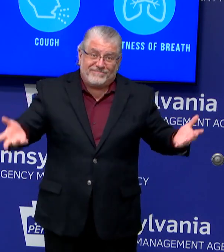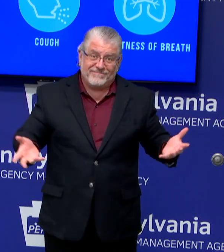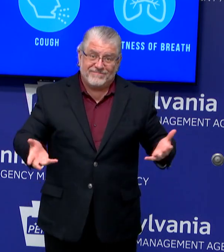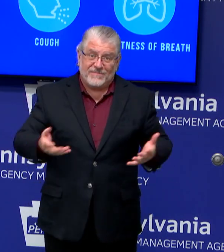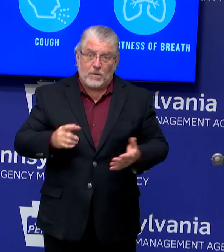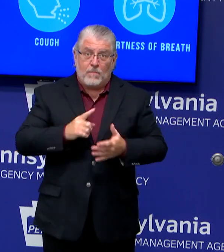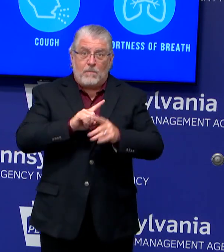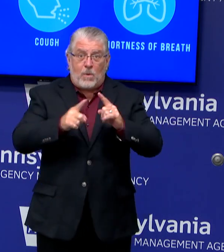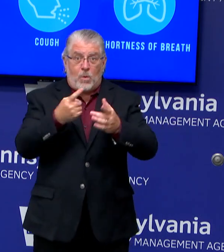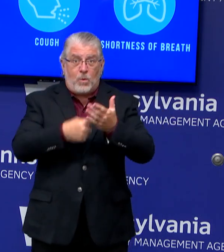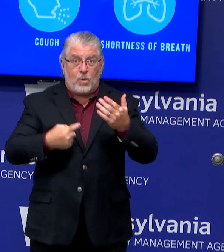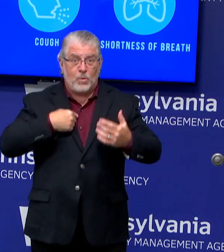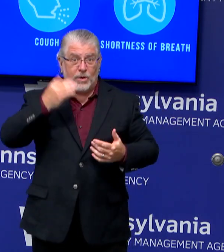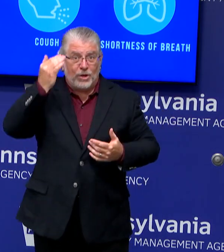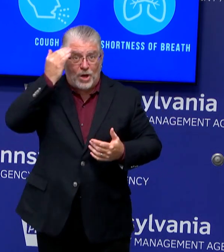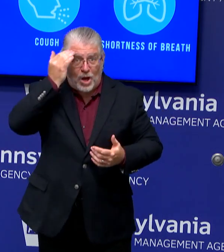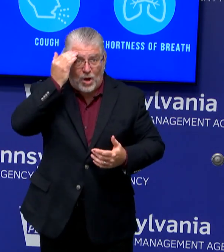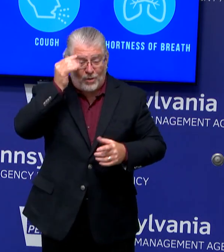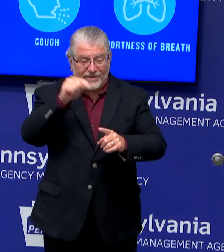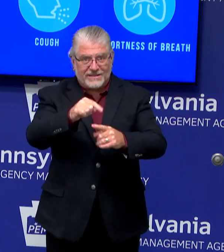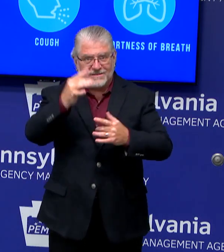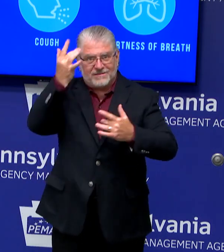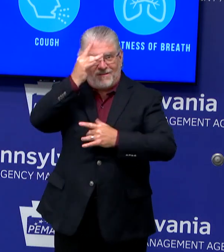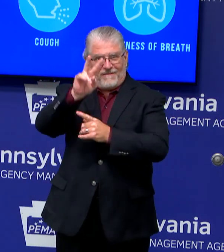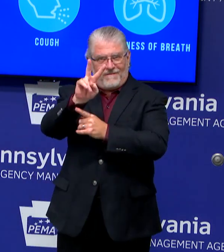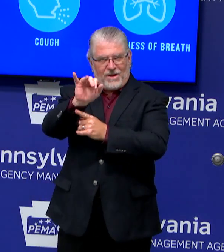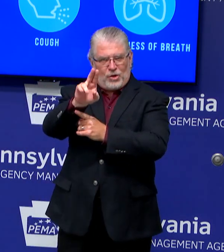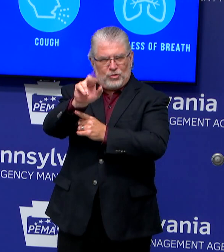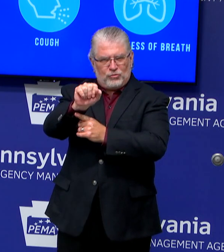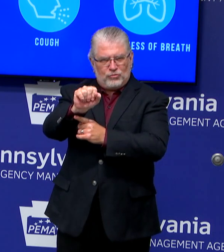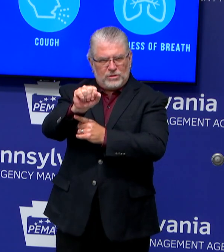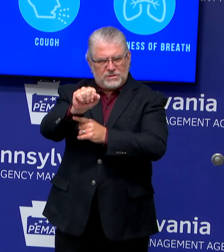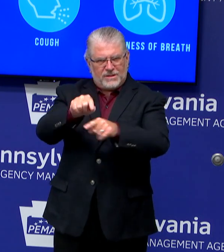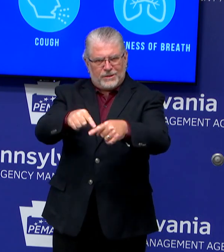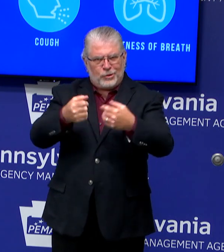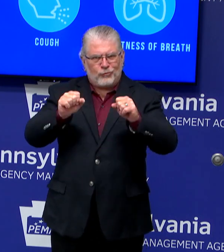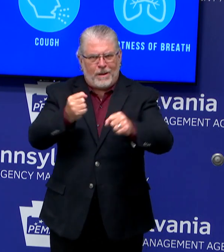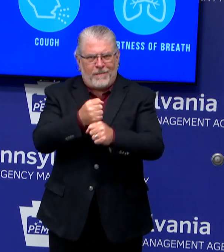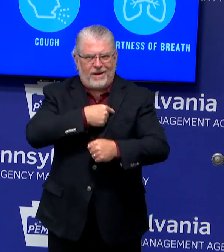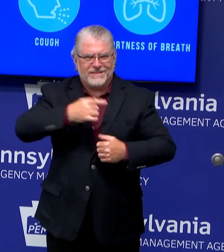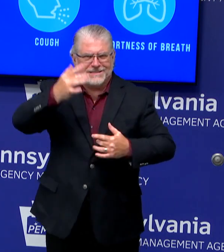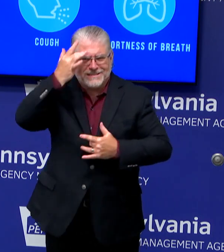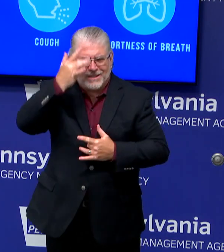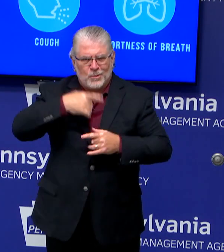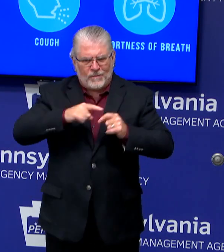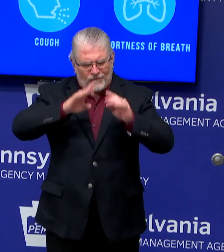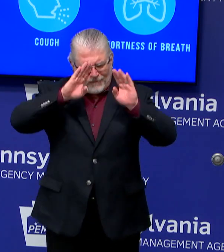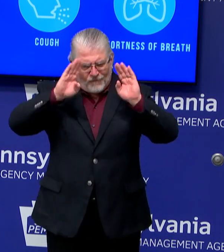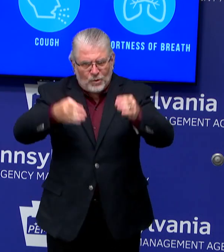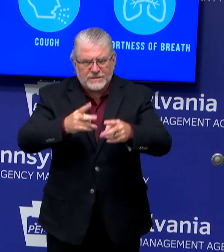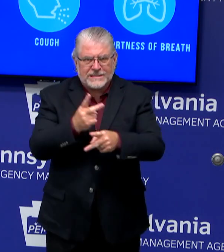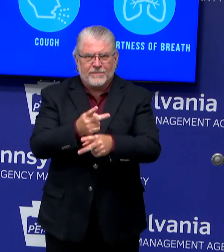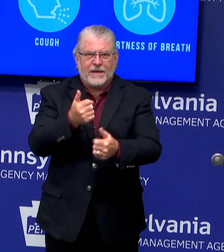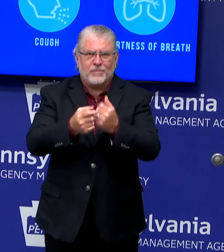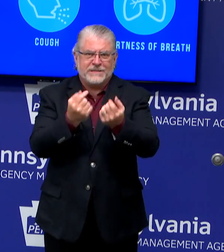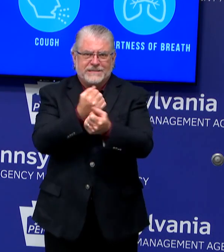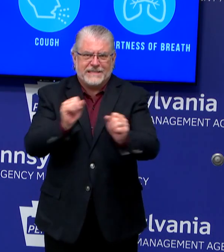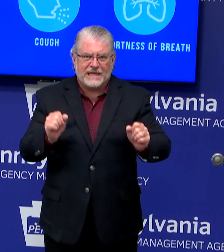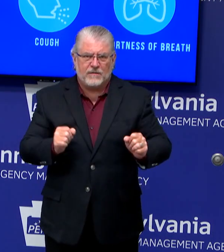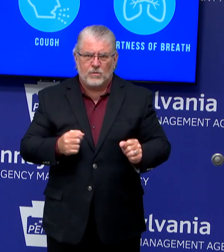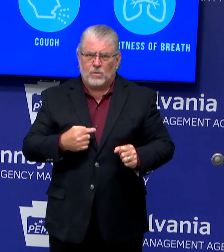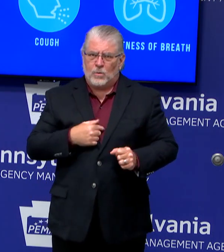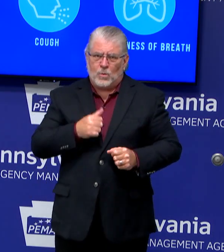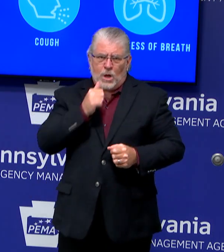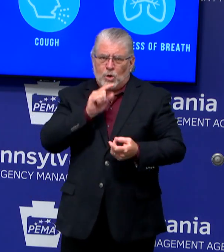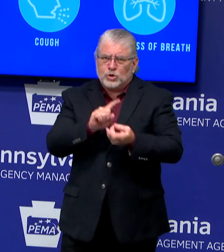us. We have a focus on trying to keep people safe, and that has not changed, and that will not change. But the tools we have, the resources